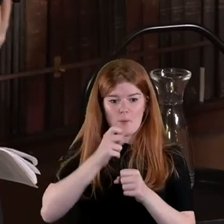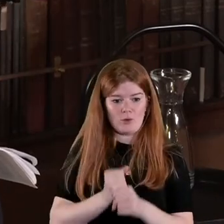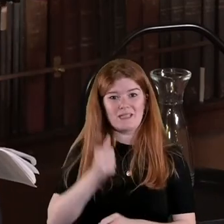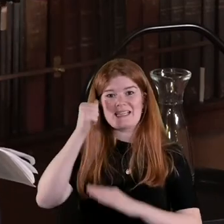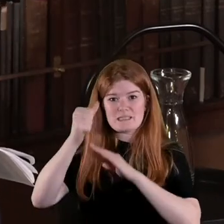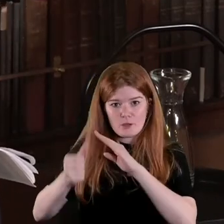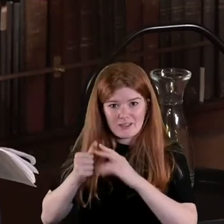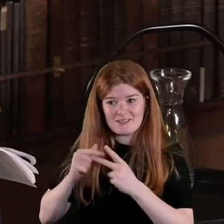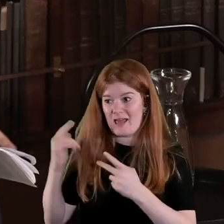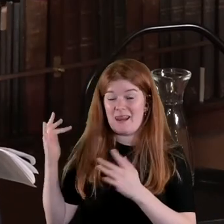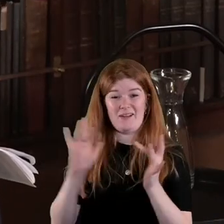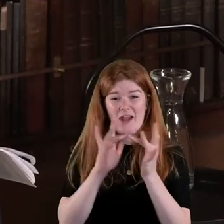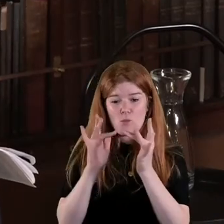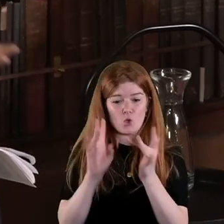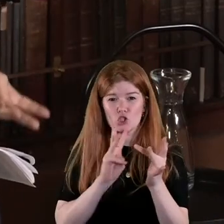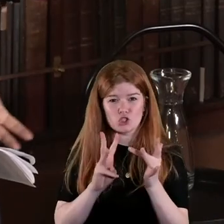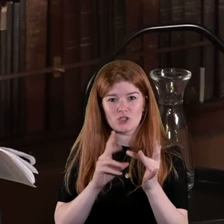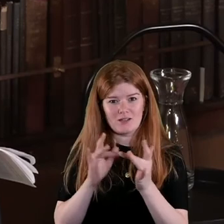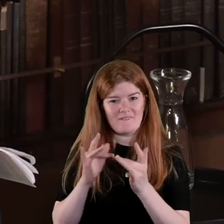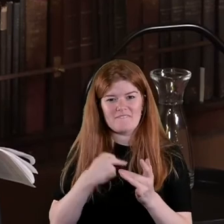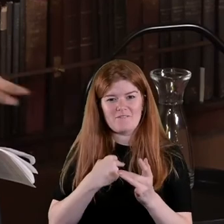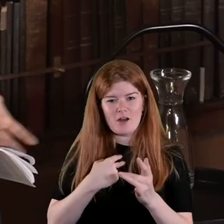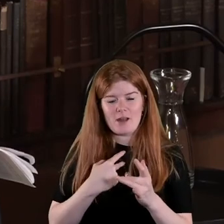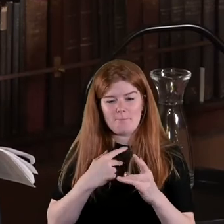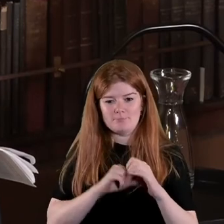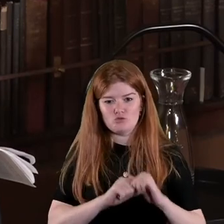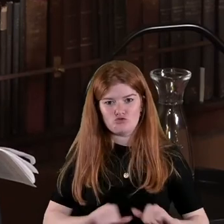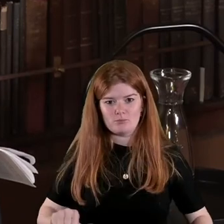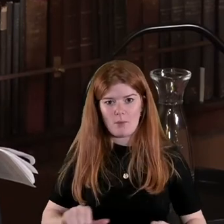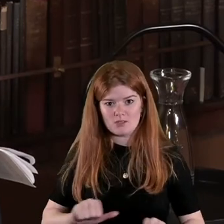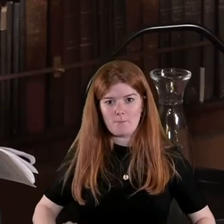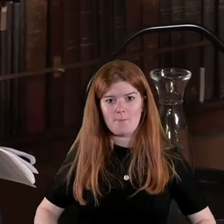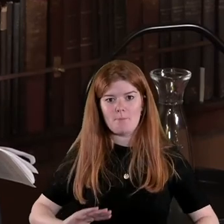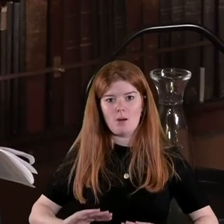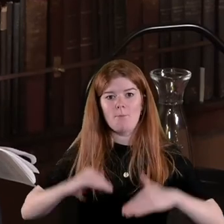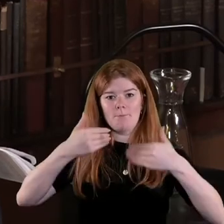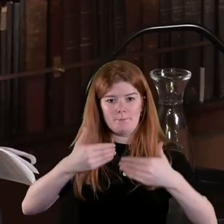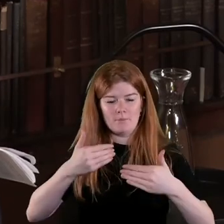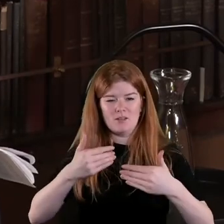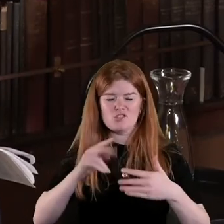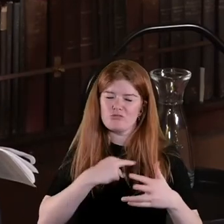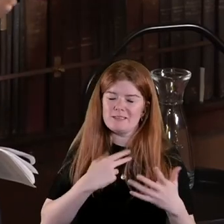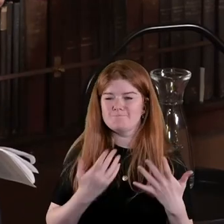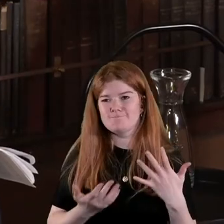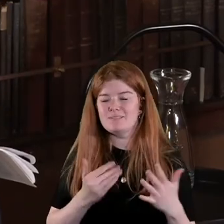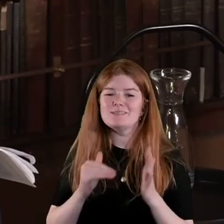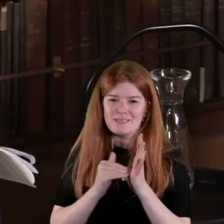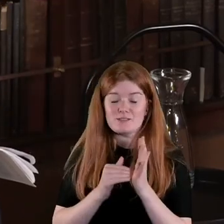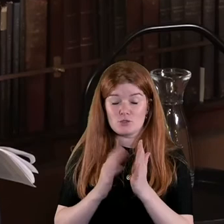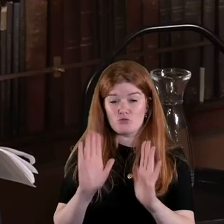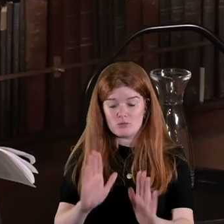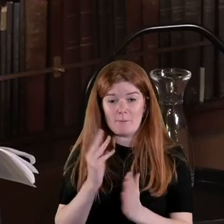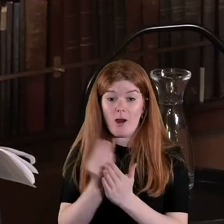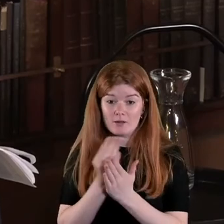networks was a term used it's a very grassroots bottom up history from below as it was called so I think so yes so it's partly that